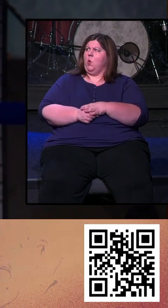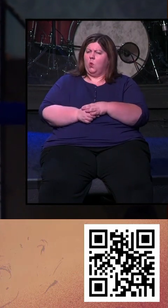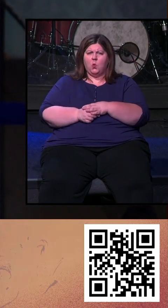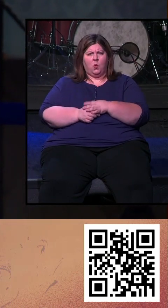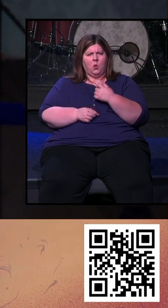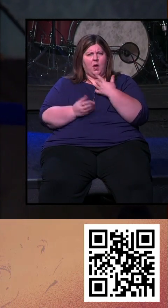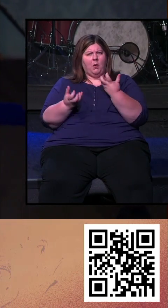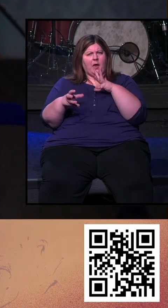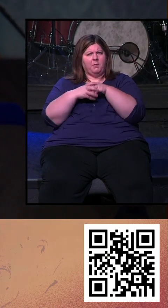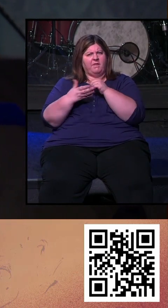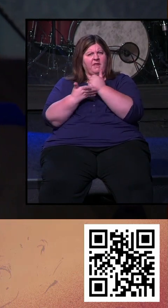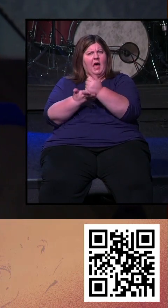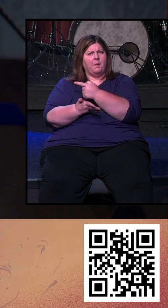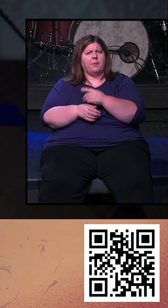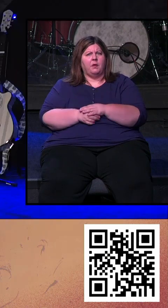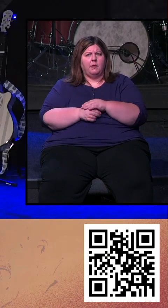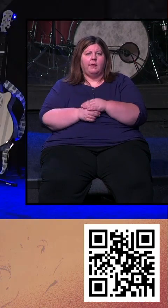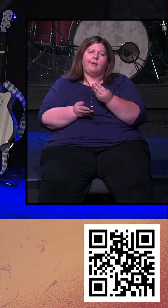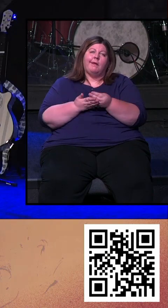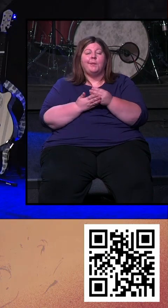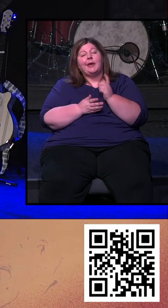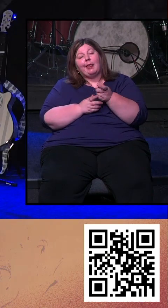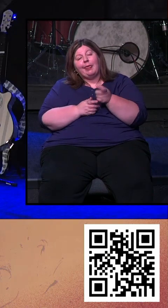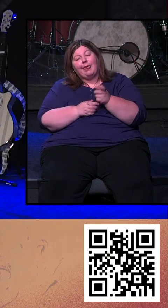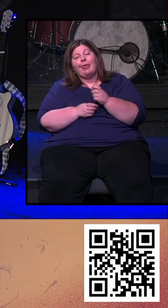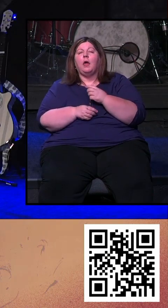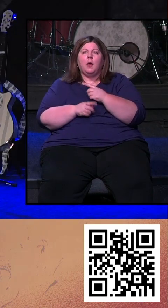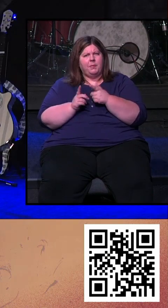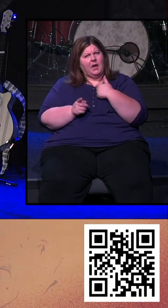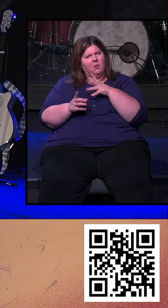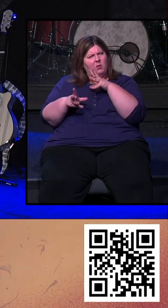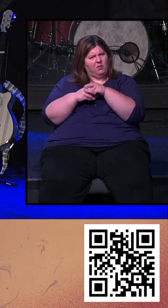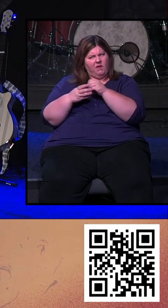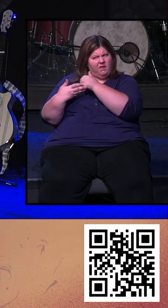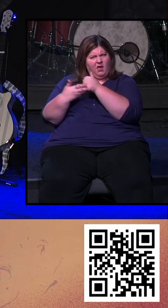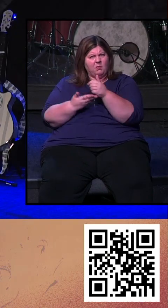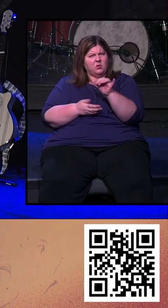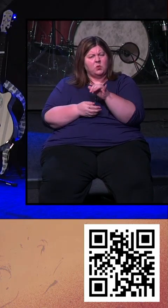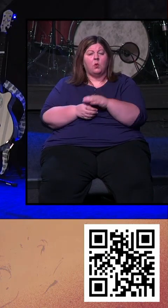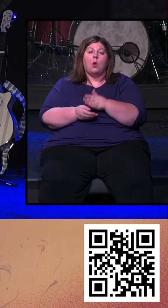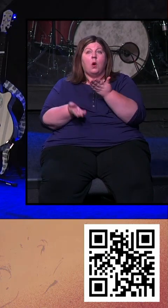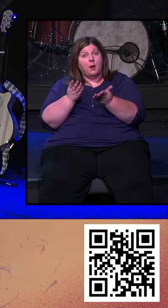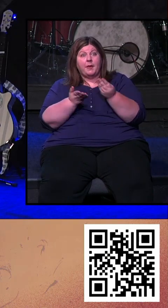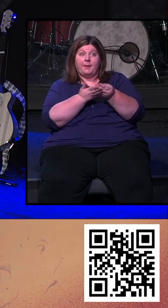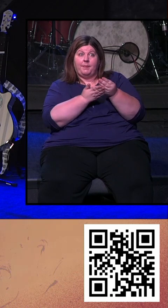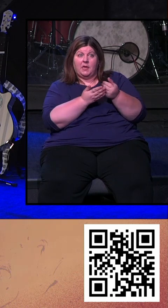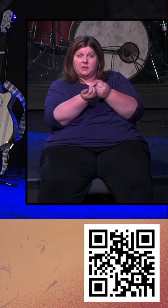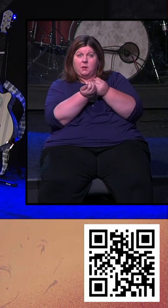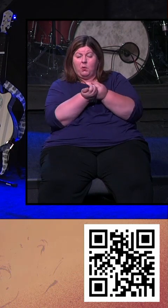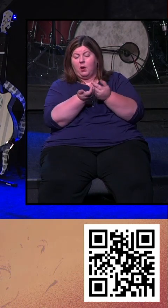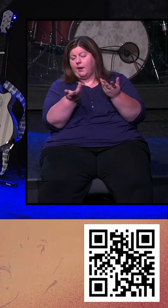be a part of that in more ways than even just than serving with my hands. But maybe financially or maybe I could help behind the scenes